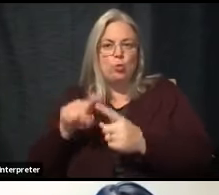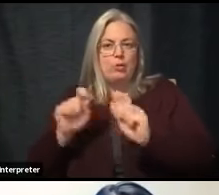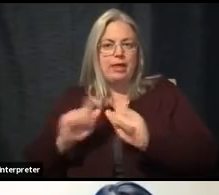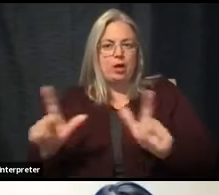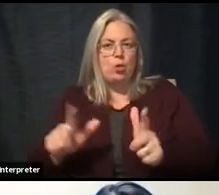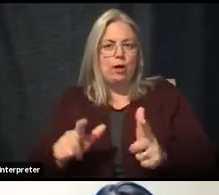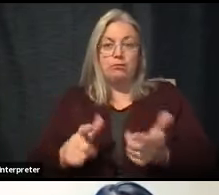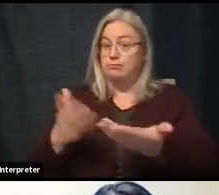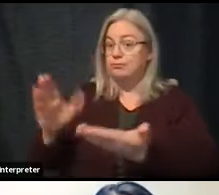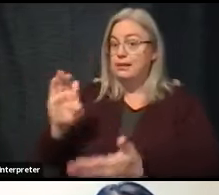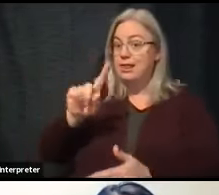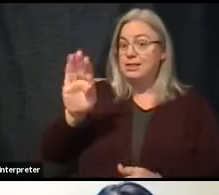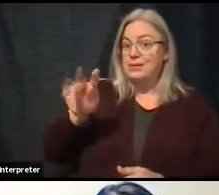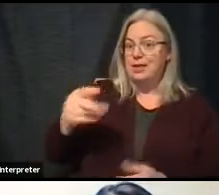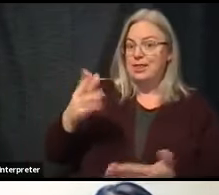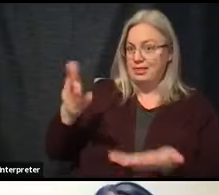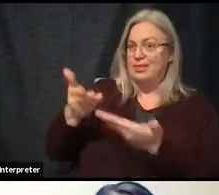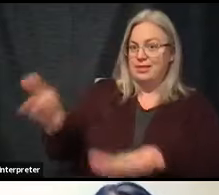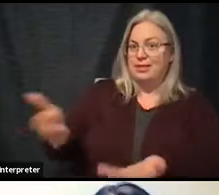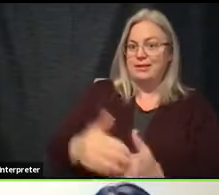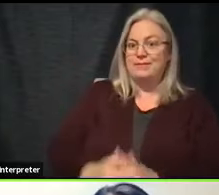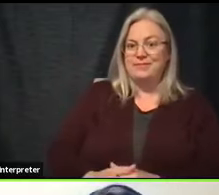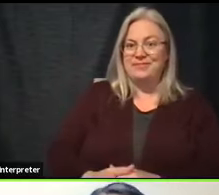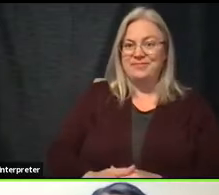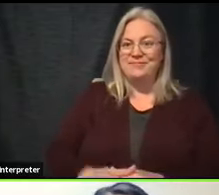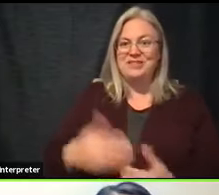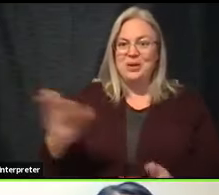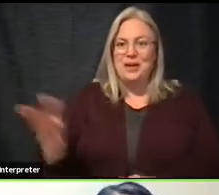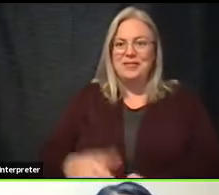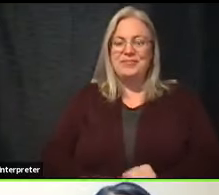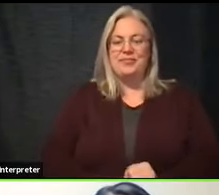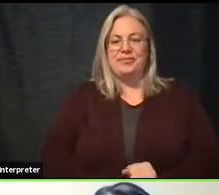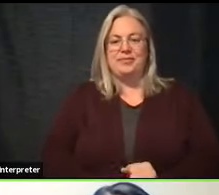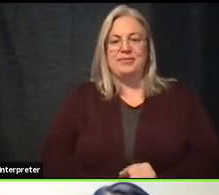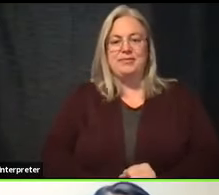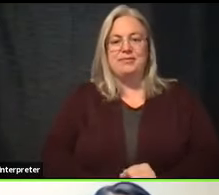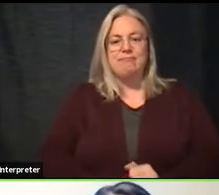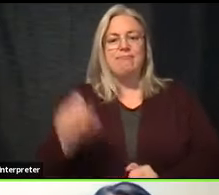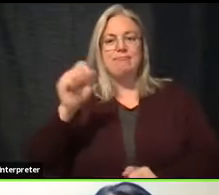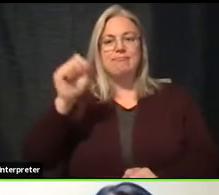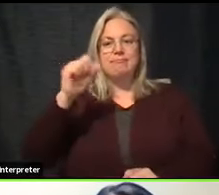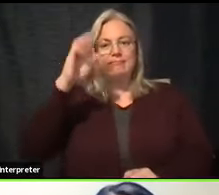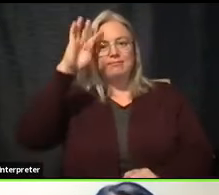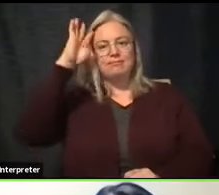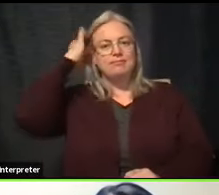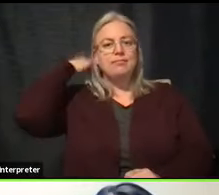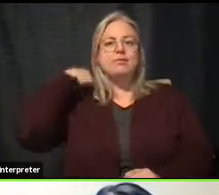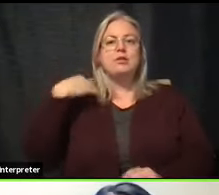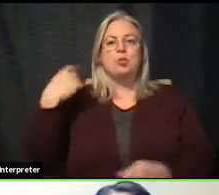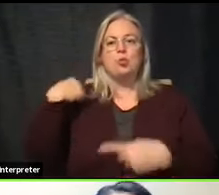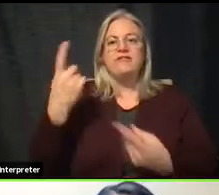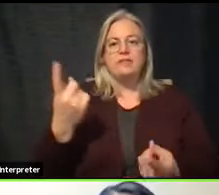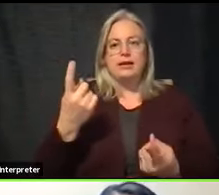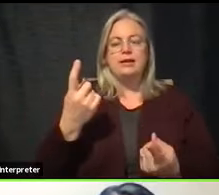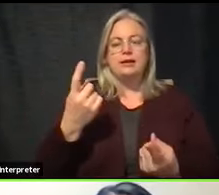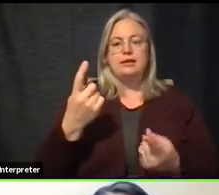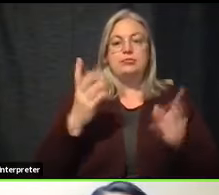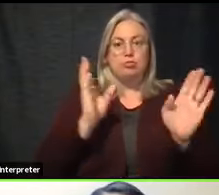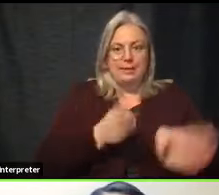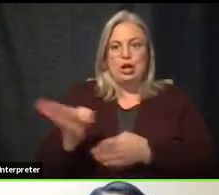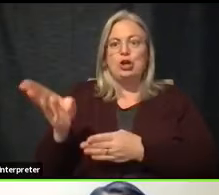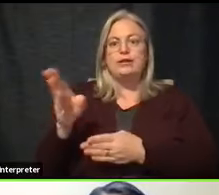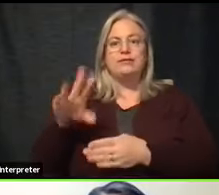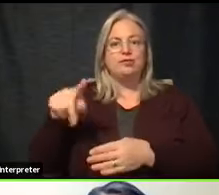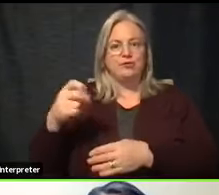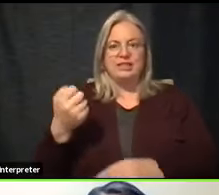Elizabeth, take that. Yeah, so we have actually been preparing for this.